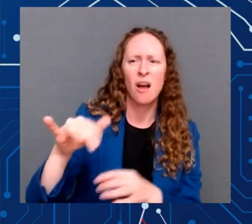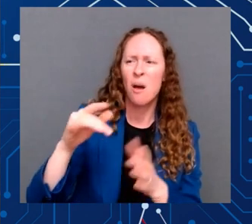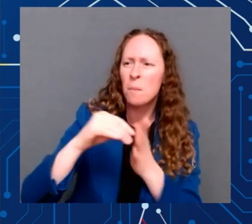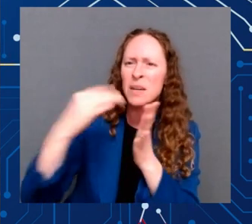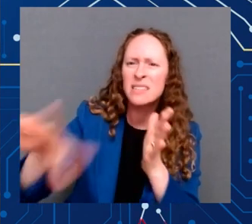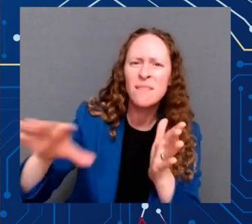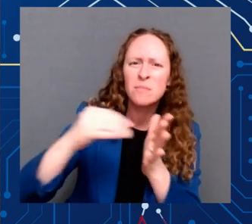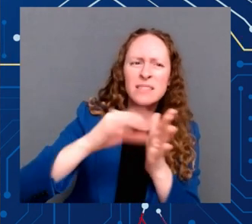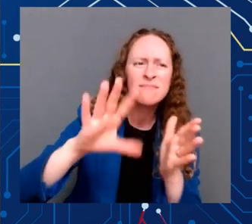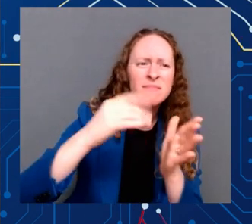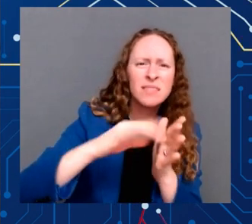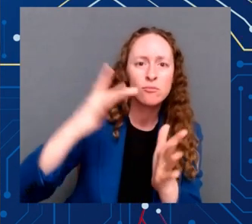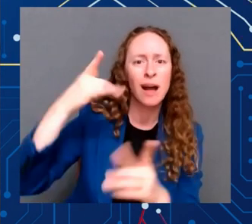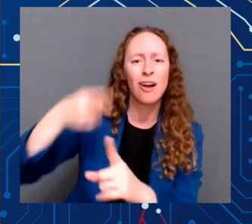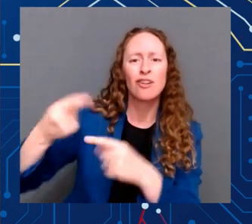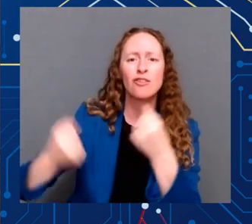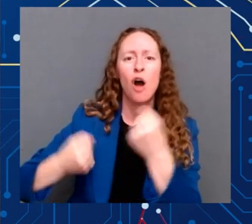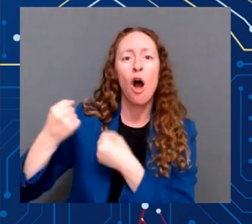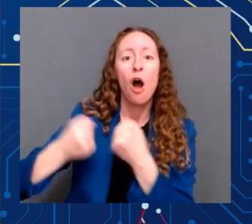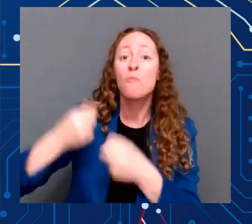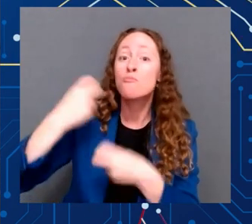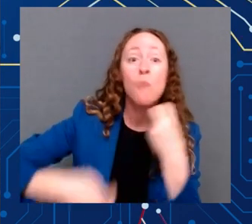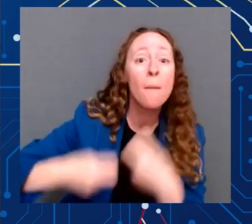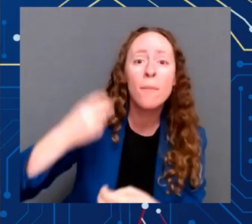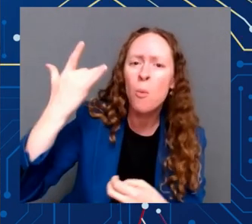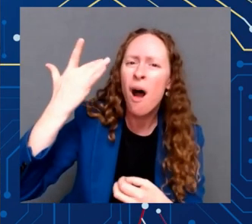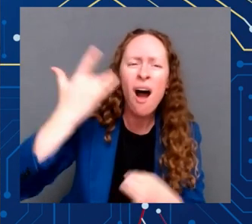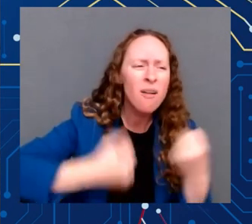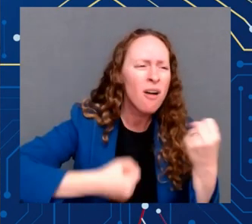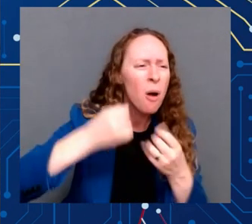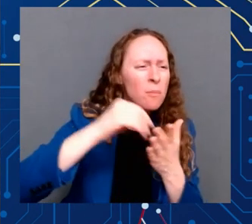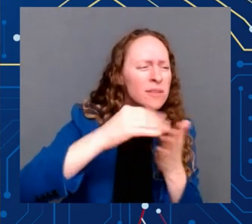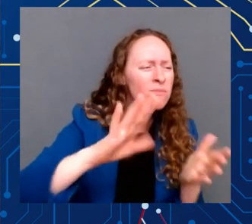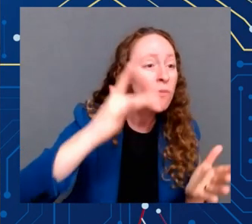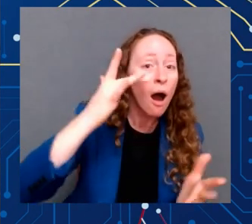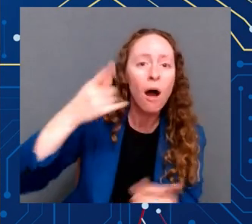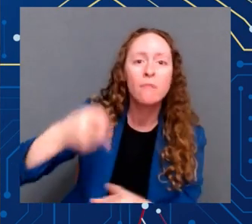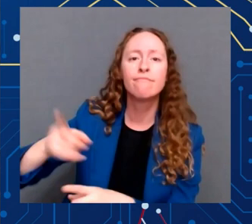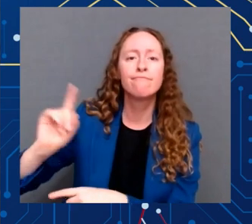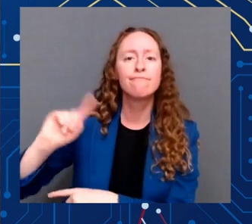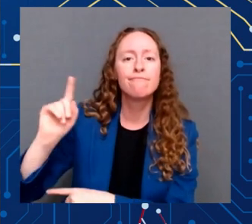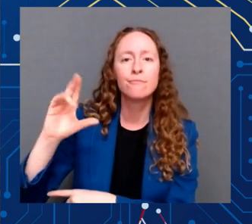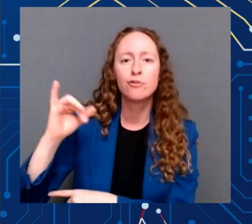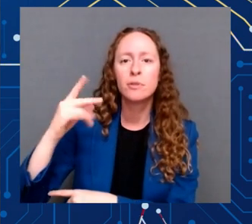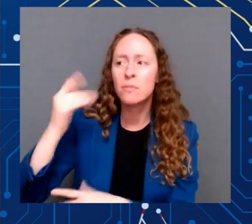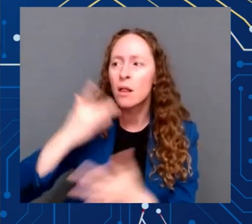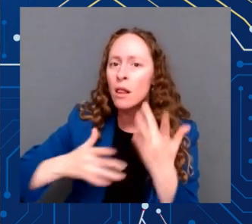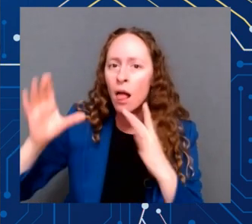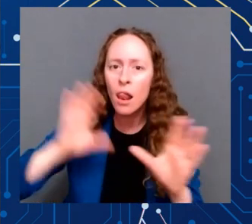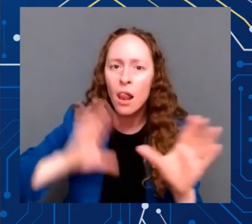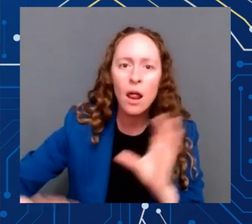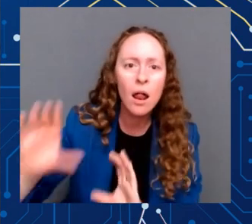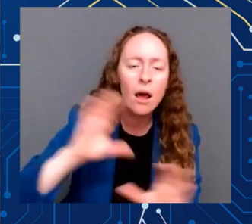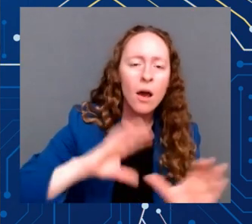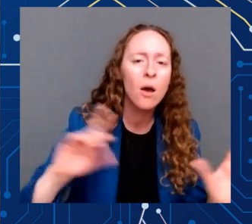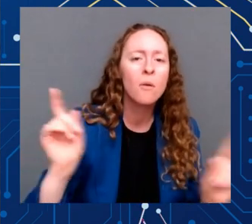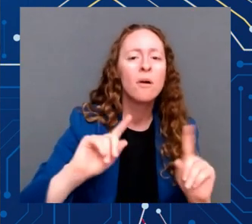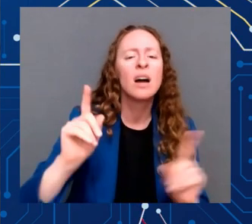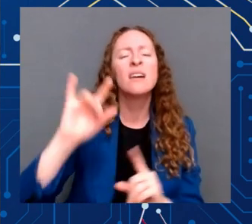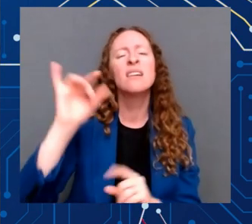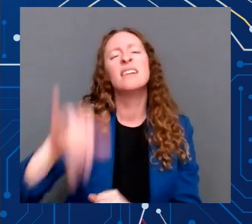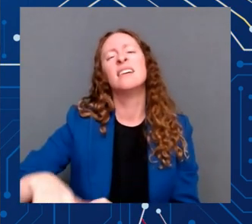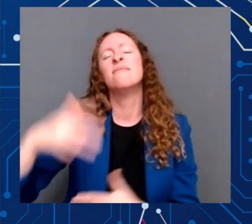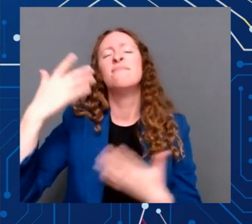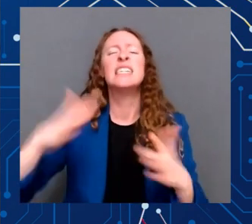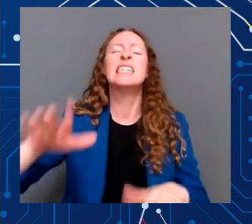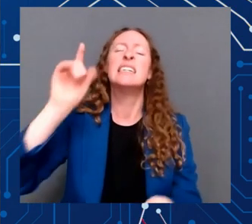Folks, we need to make these chips here in America to bring down everyday costs and create jobs. Don't take my word for